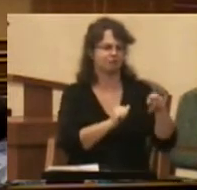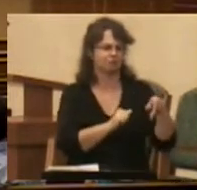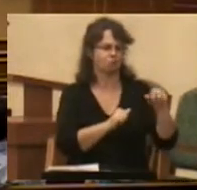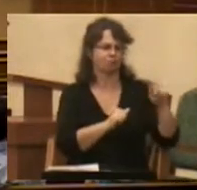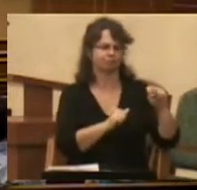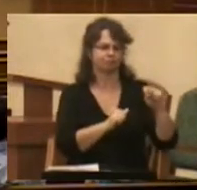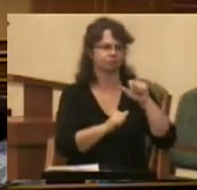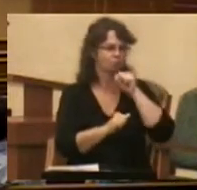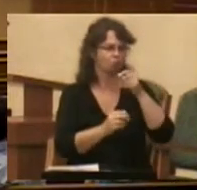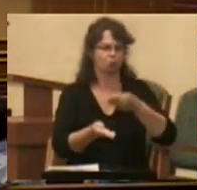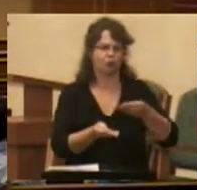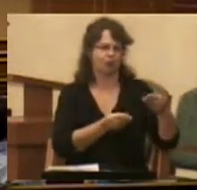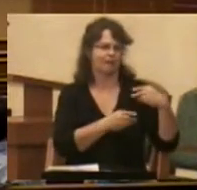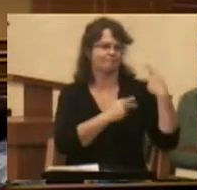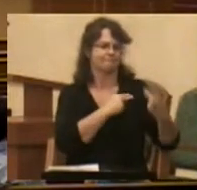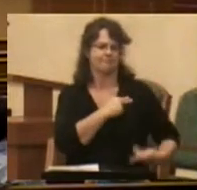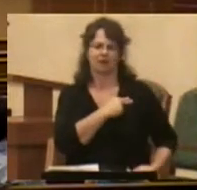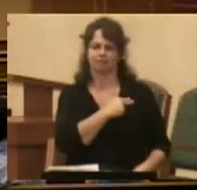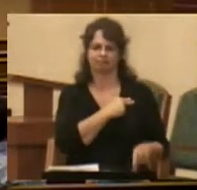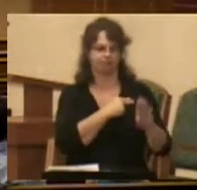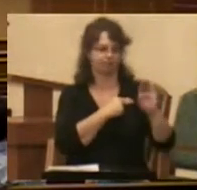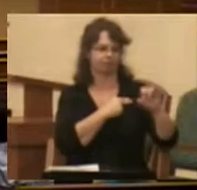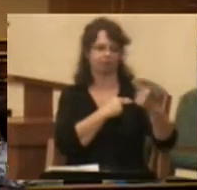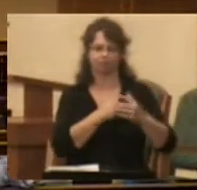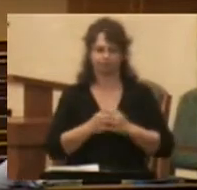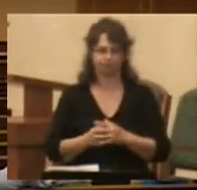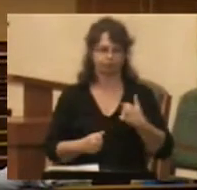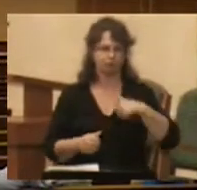have to. We had that memorized.